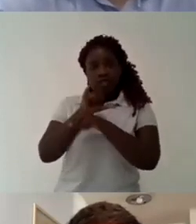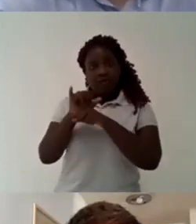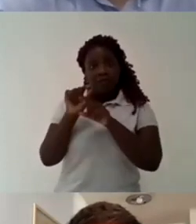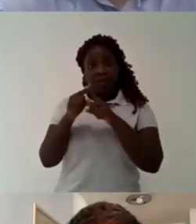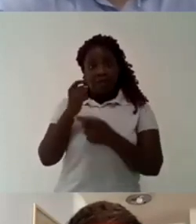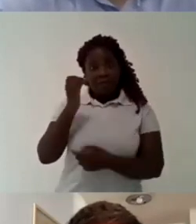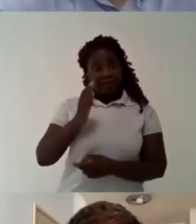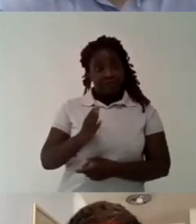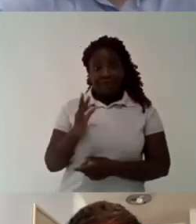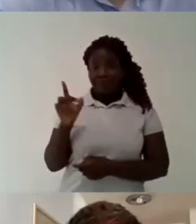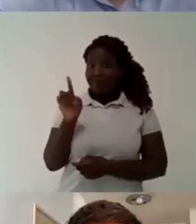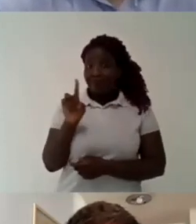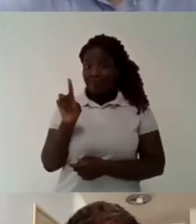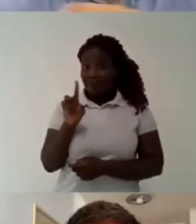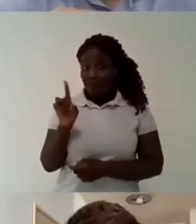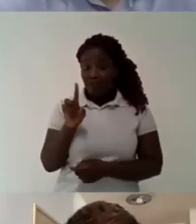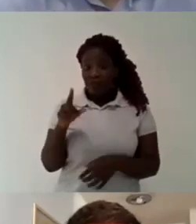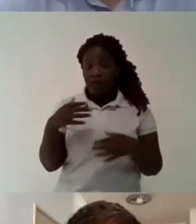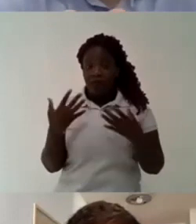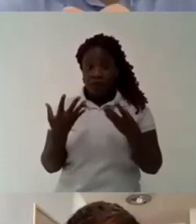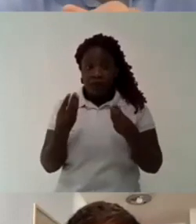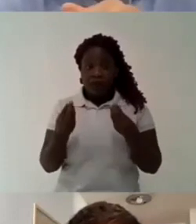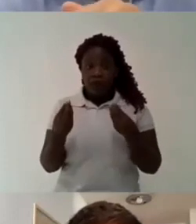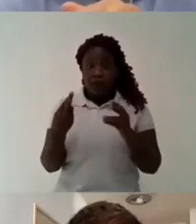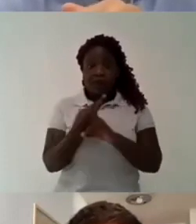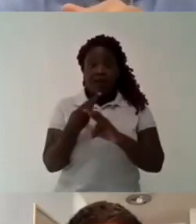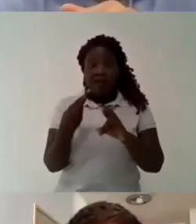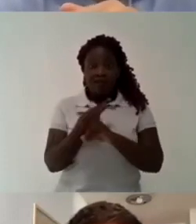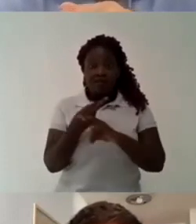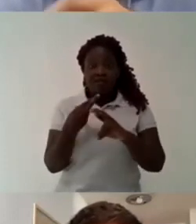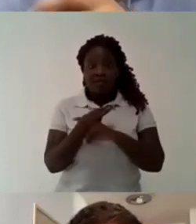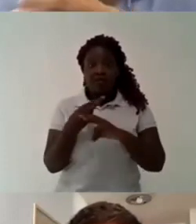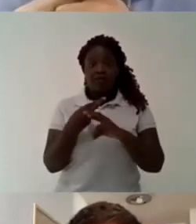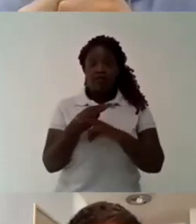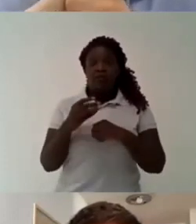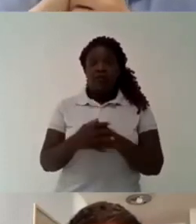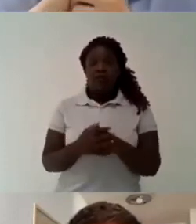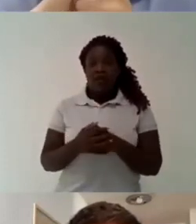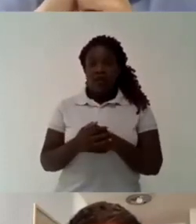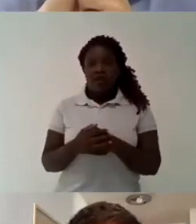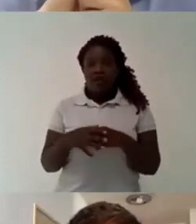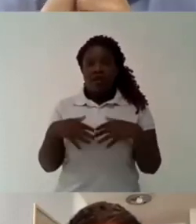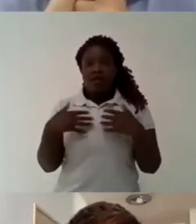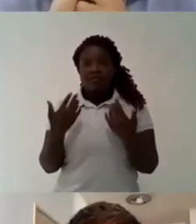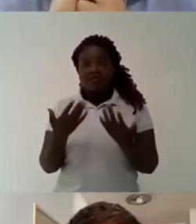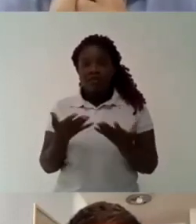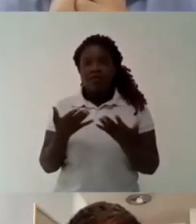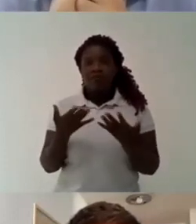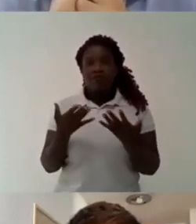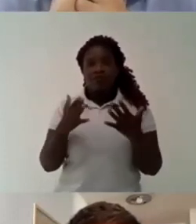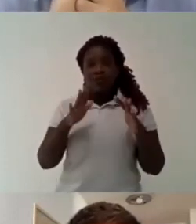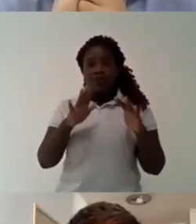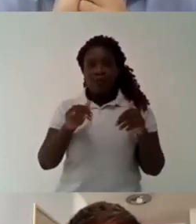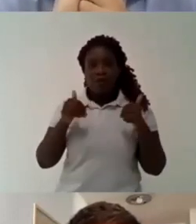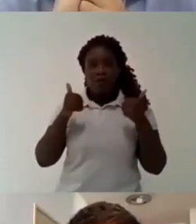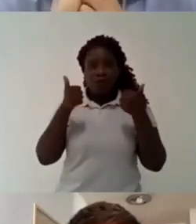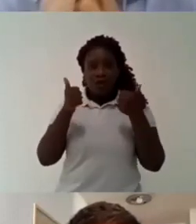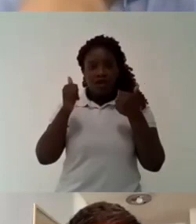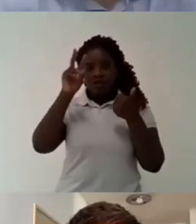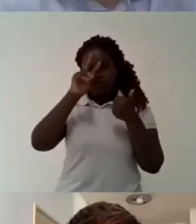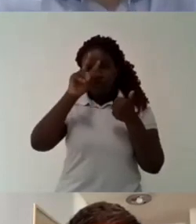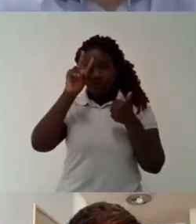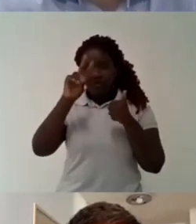and they use research and knowledge in a strategical way but that doesn't happen in brazil